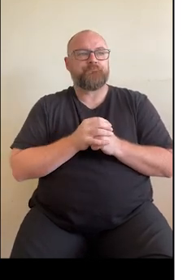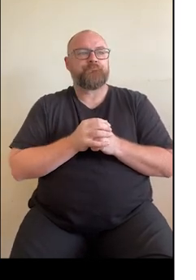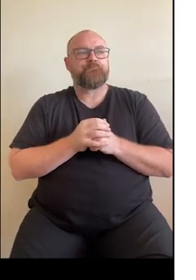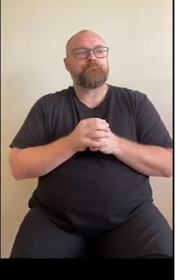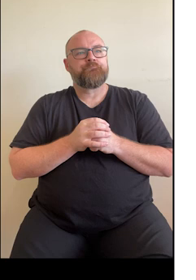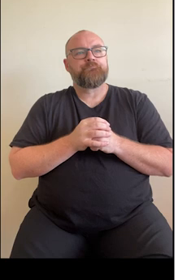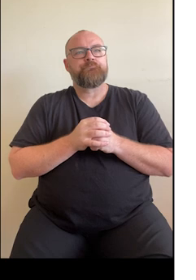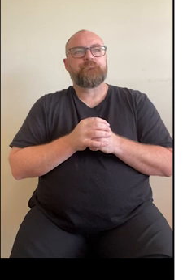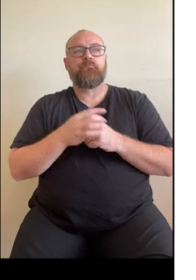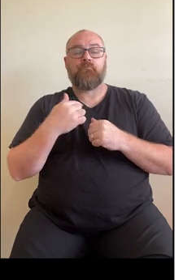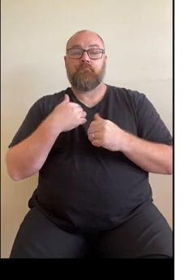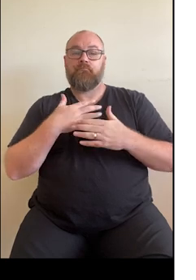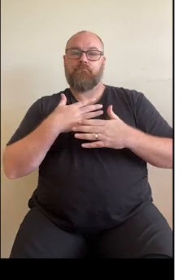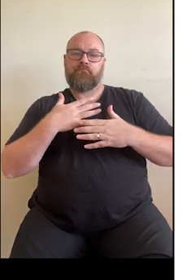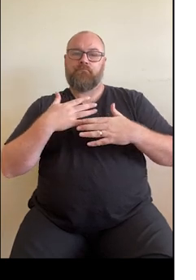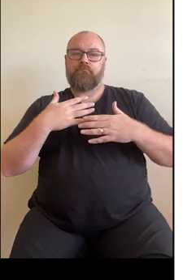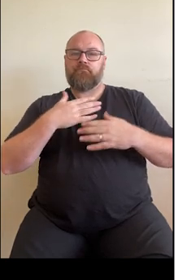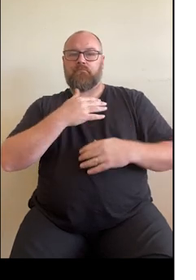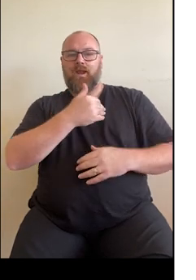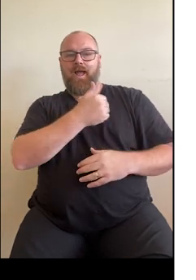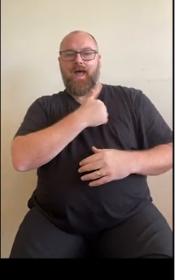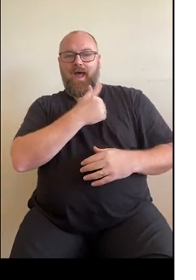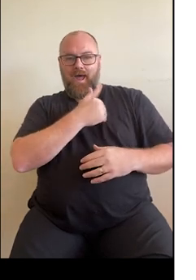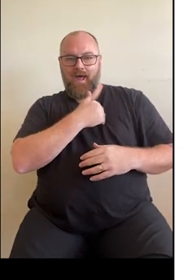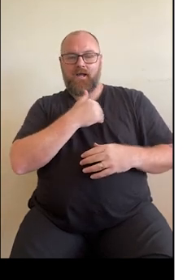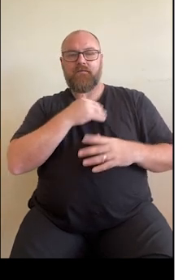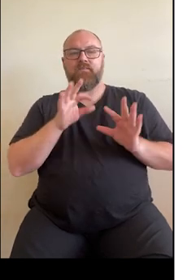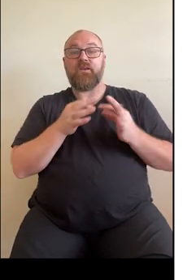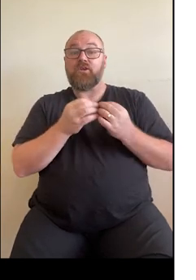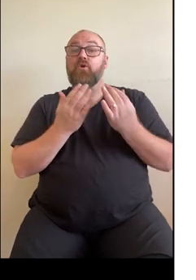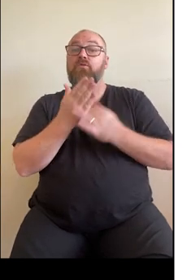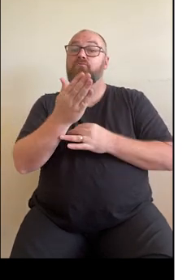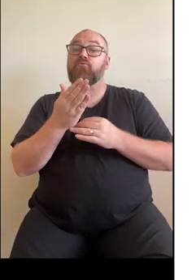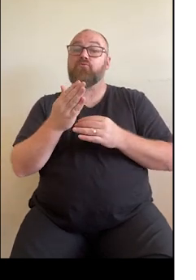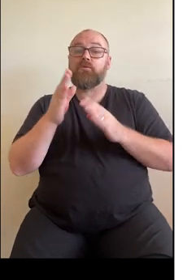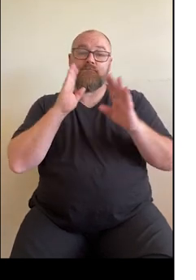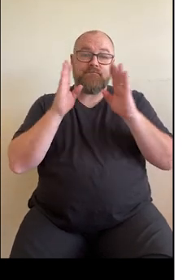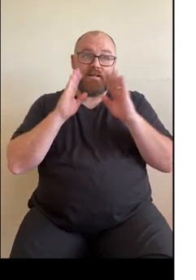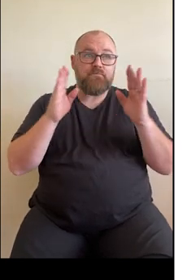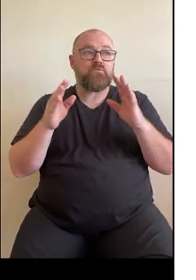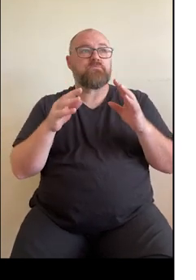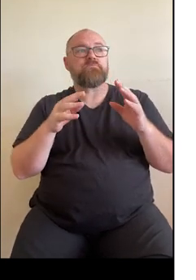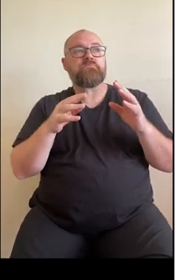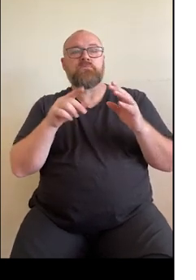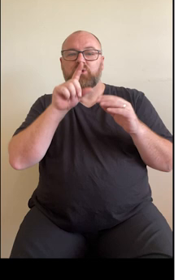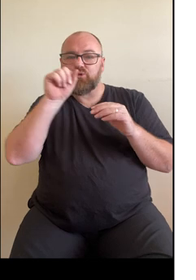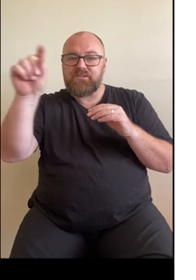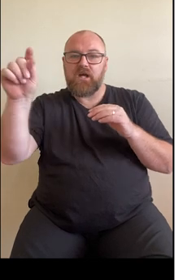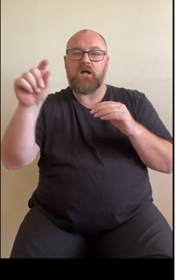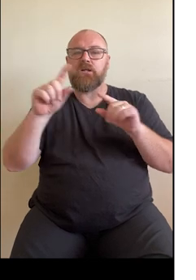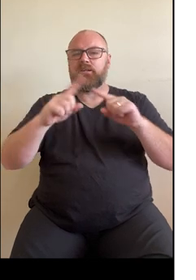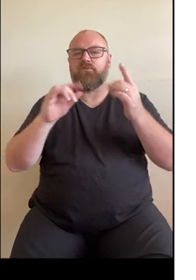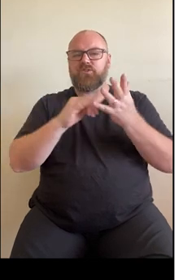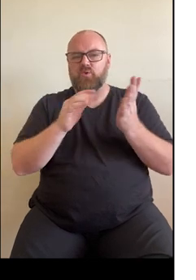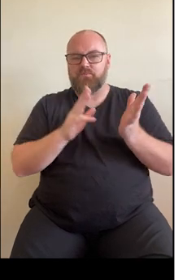The Heart Foundation through social media helps to present critical information on heart health in short, easy to understand and